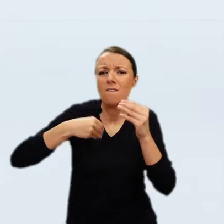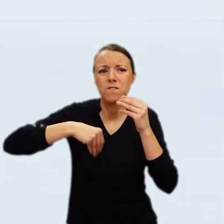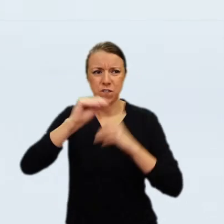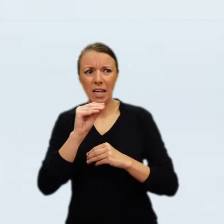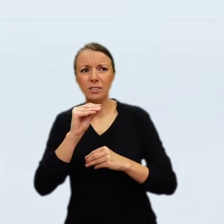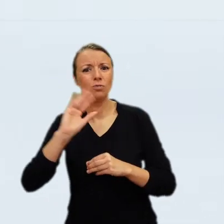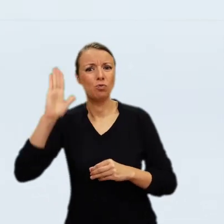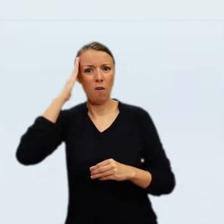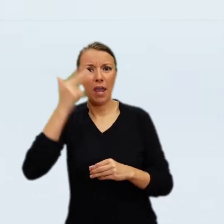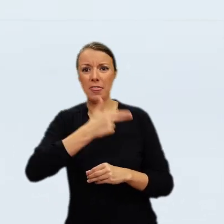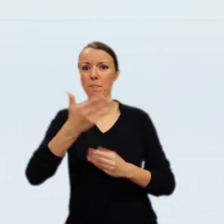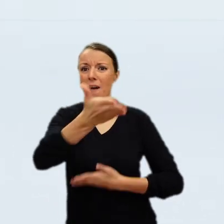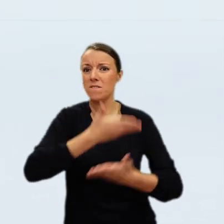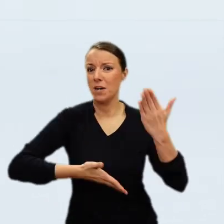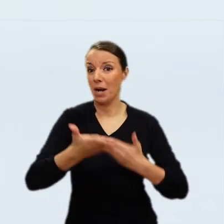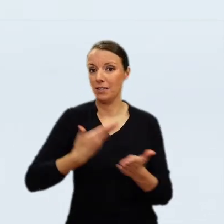inventories of the king.